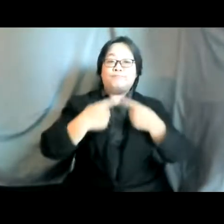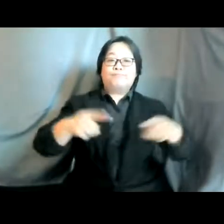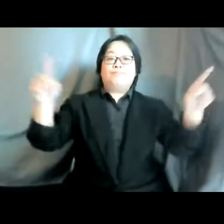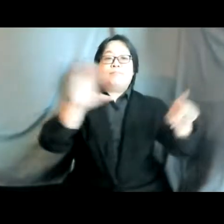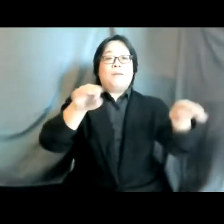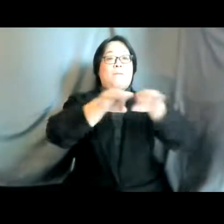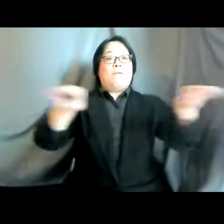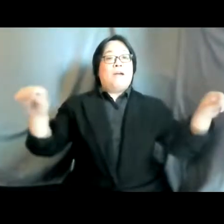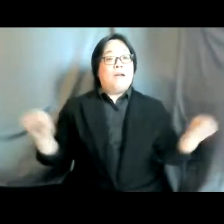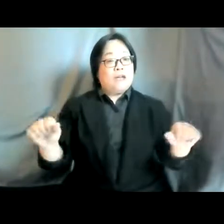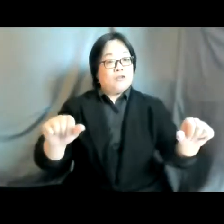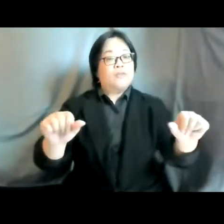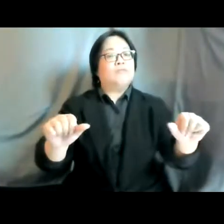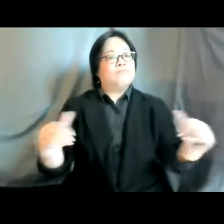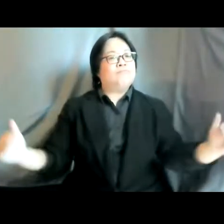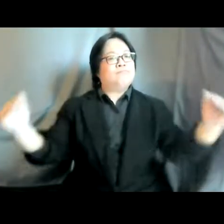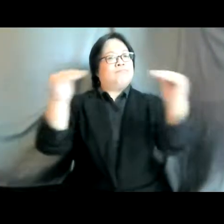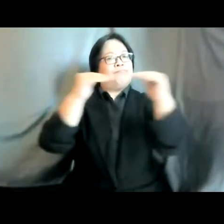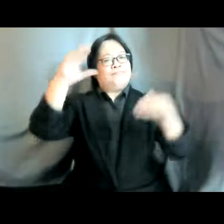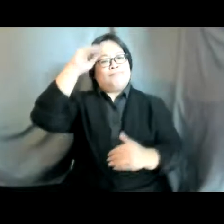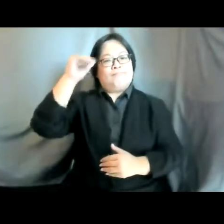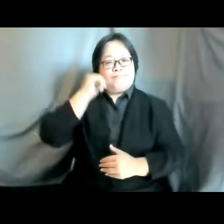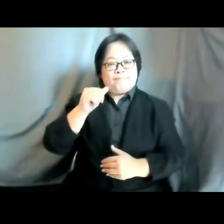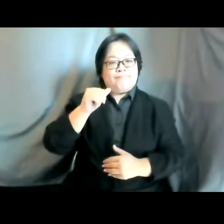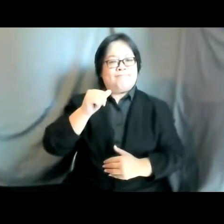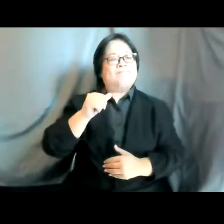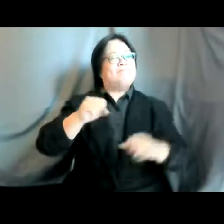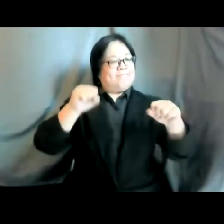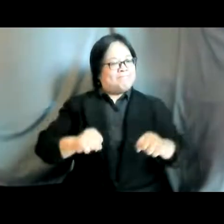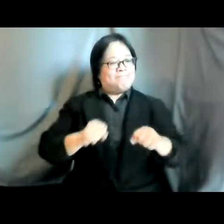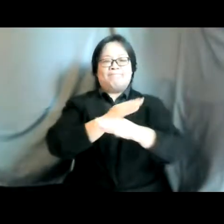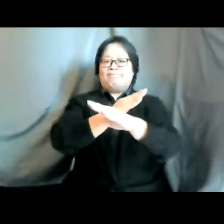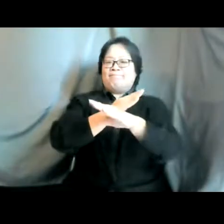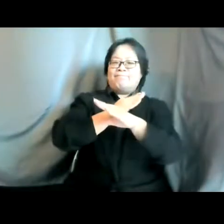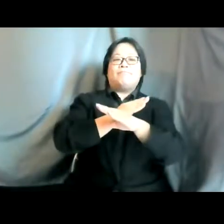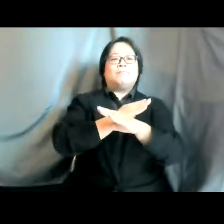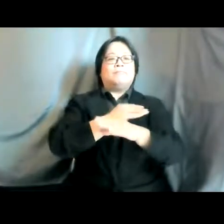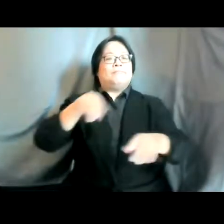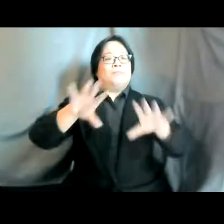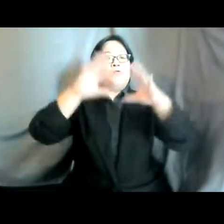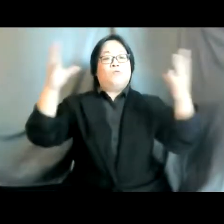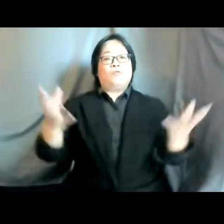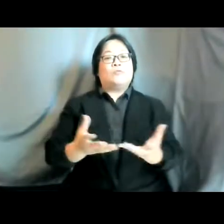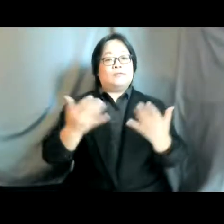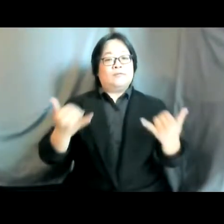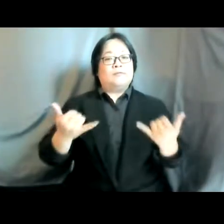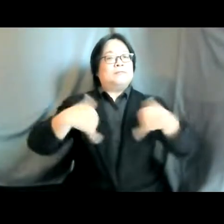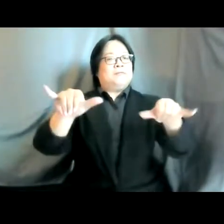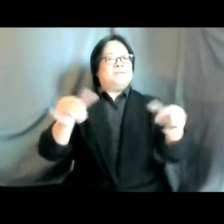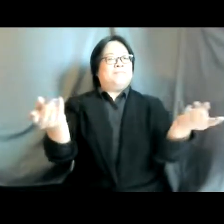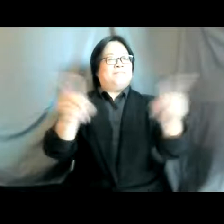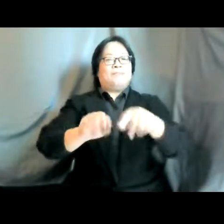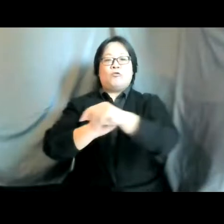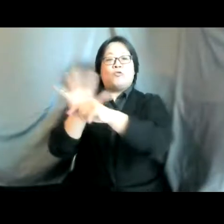and leads to gender equality resilience and sustainability in a world still affected by covid19